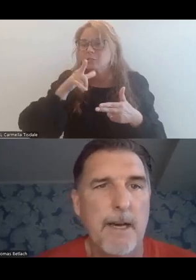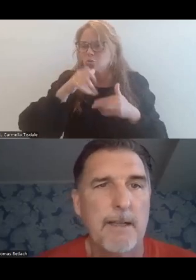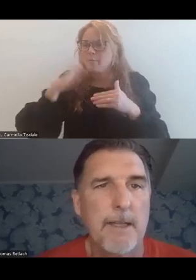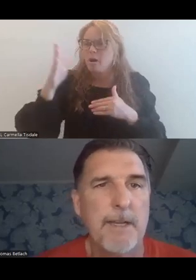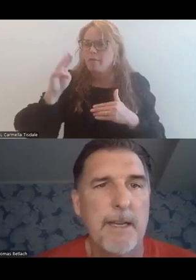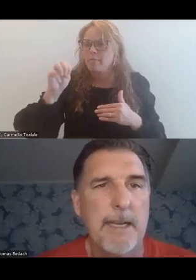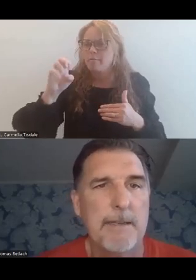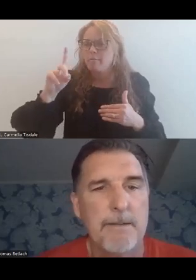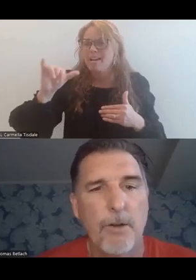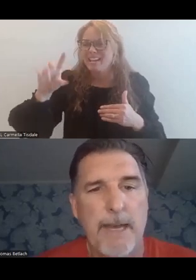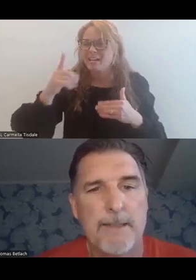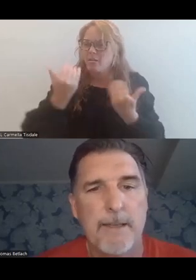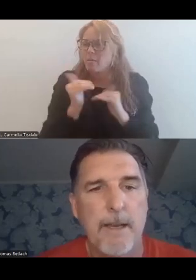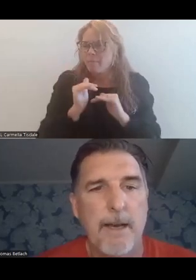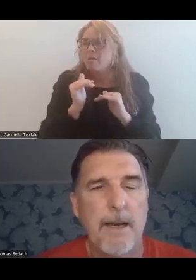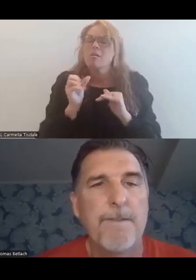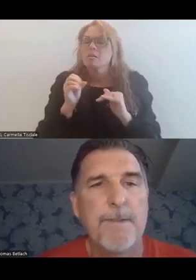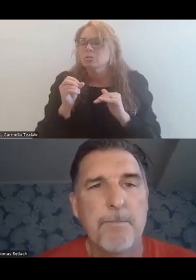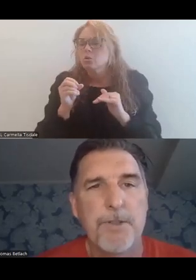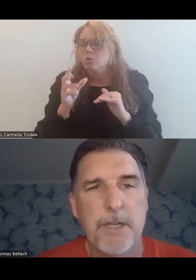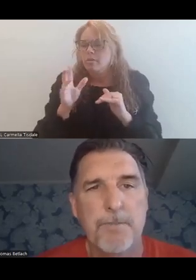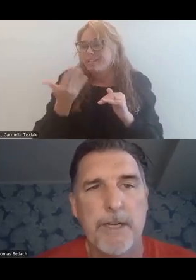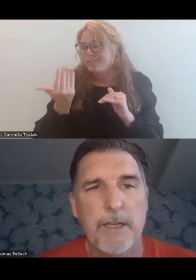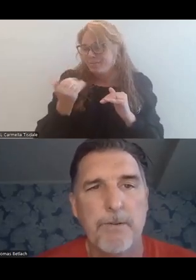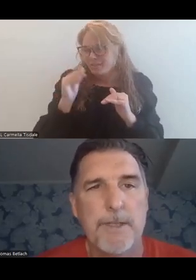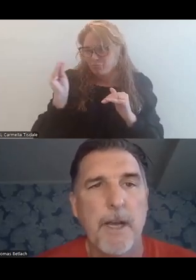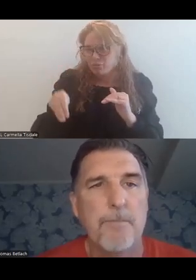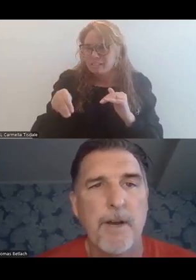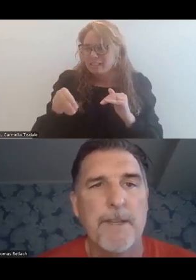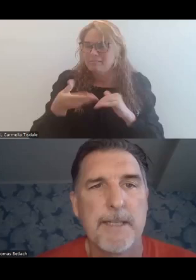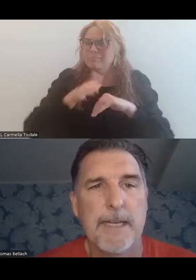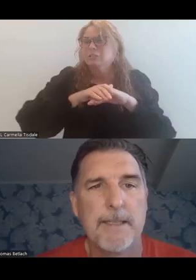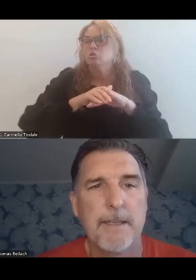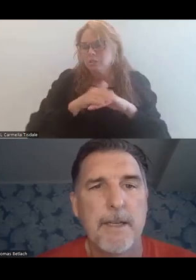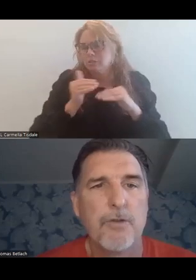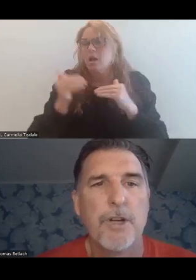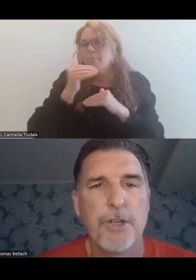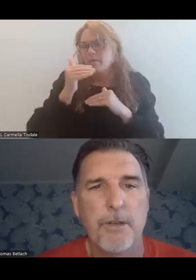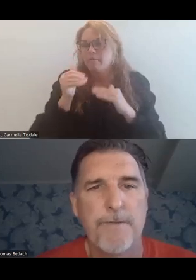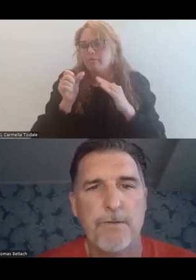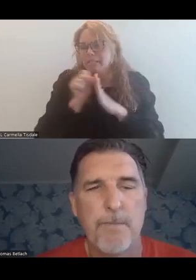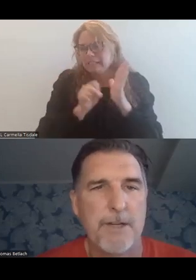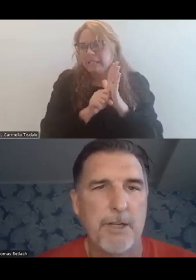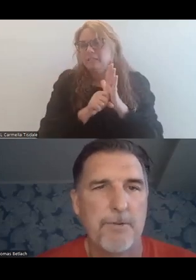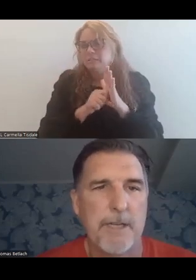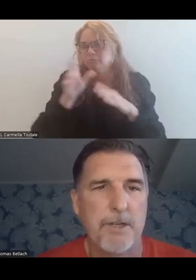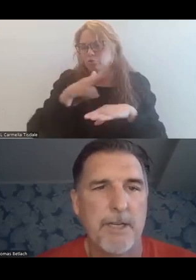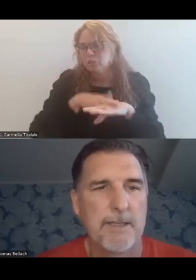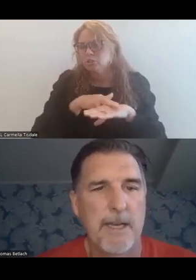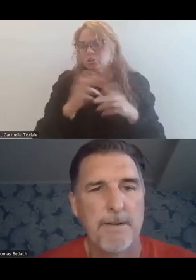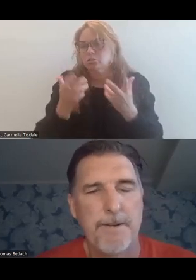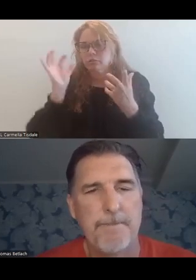limit. And so that's a 15 percentage point increase above the state's traditional federal matching